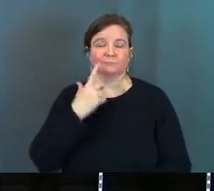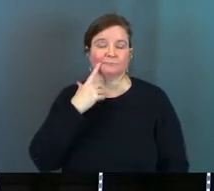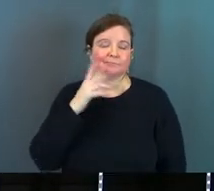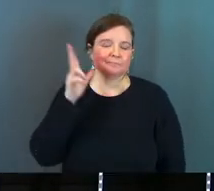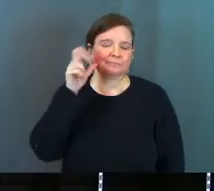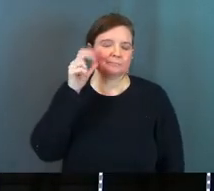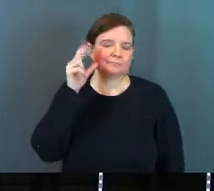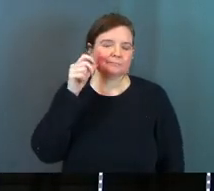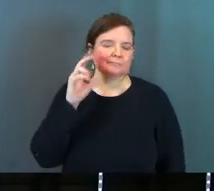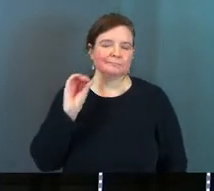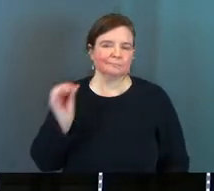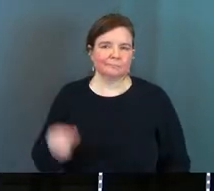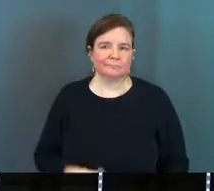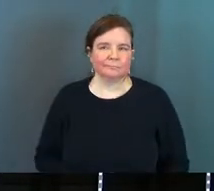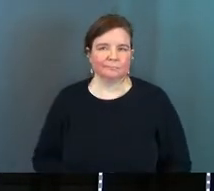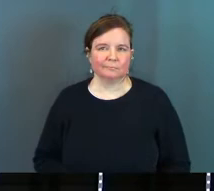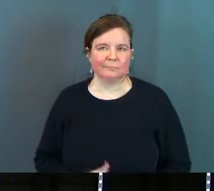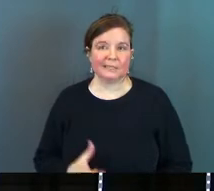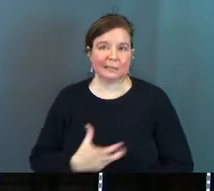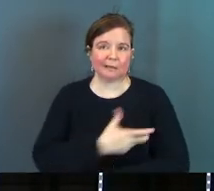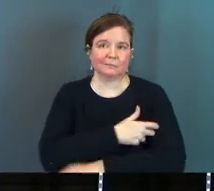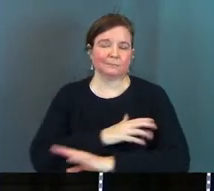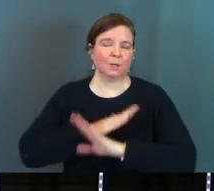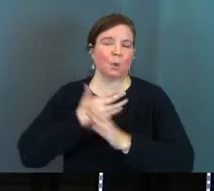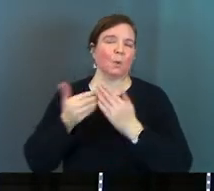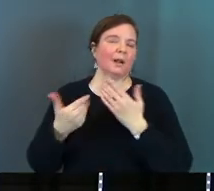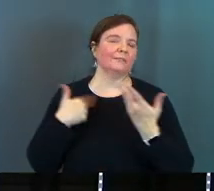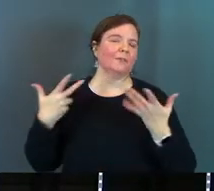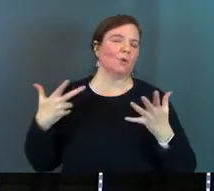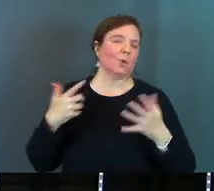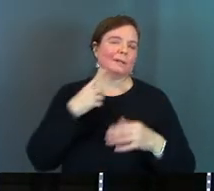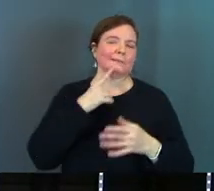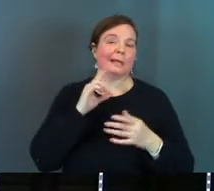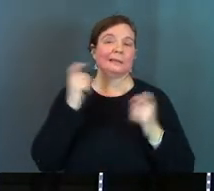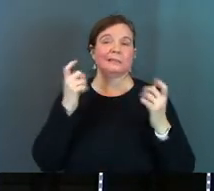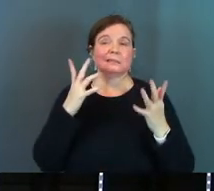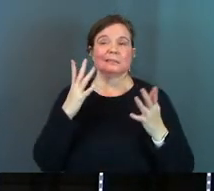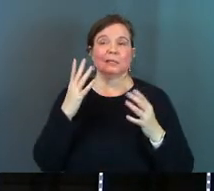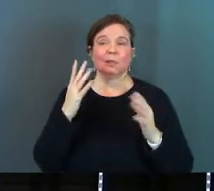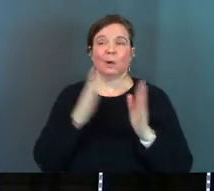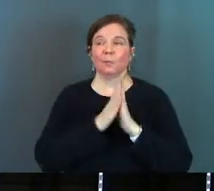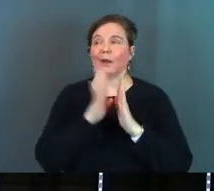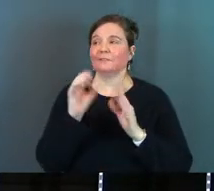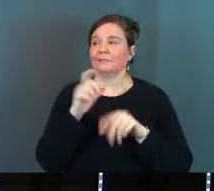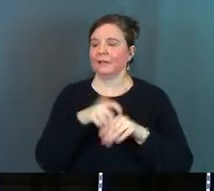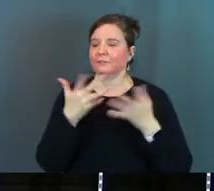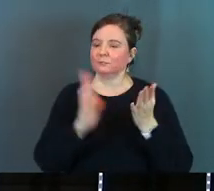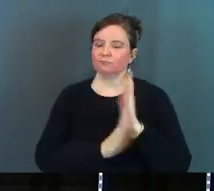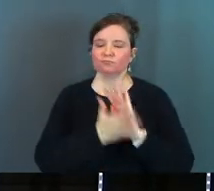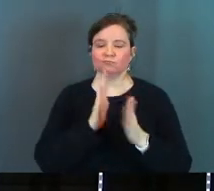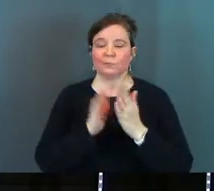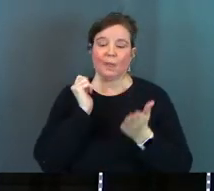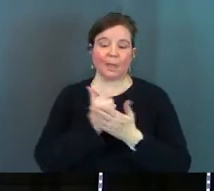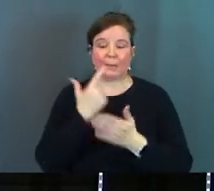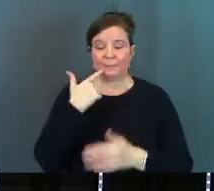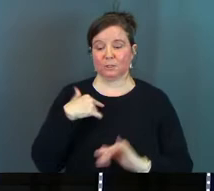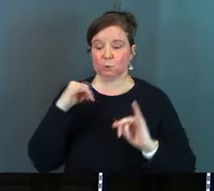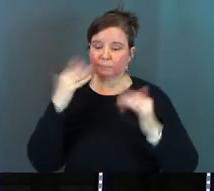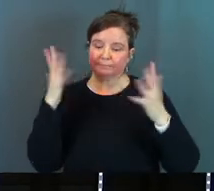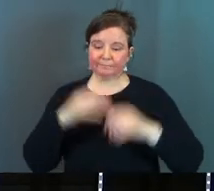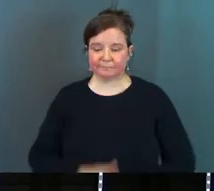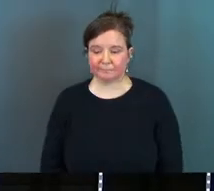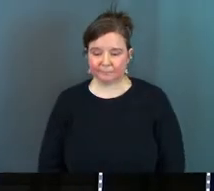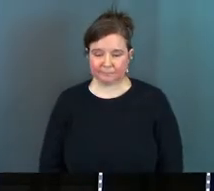words because they're like whatever pastor I've already said the sinner's prayer 50 times amen me too